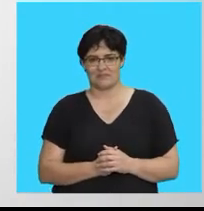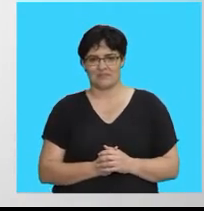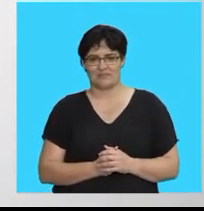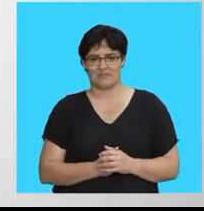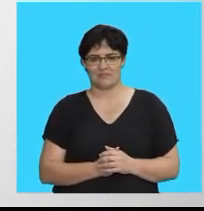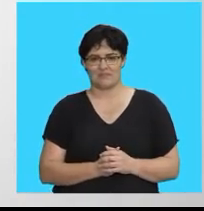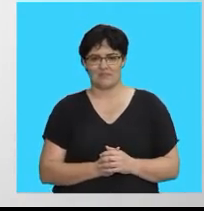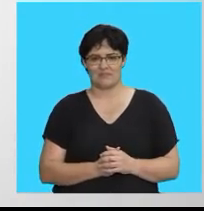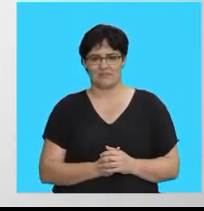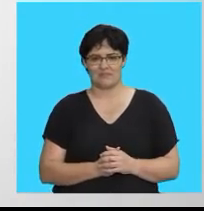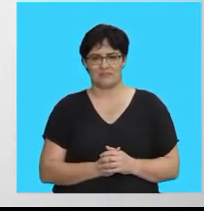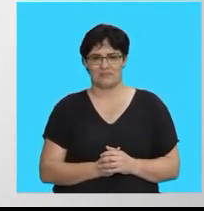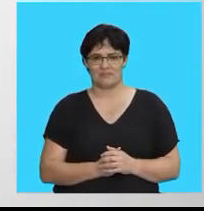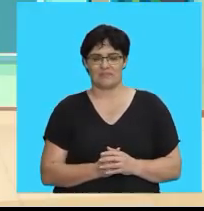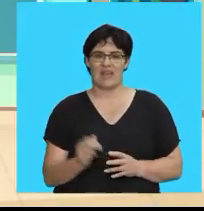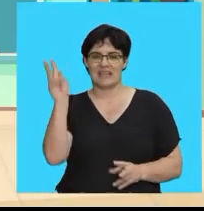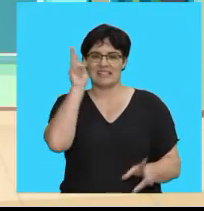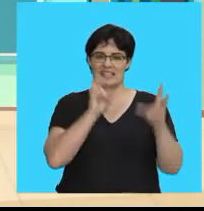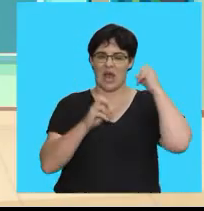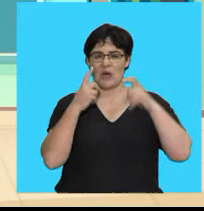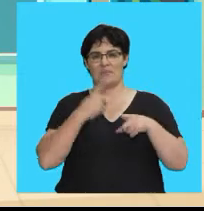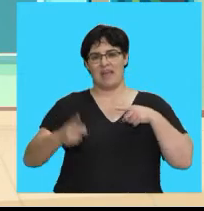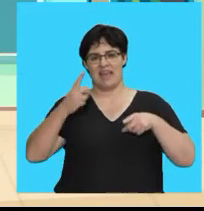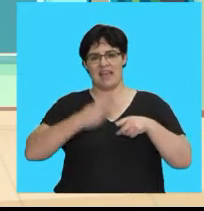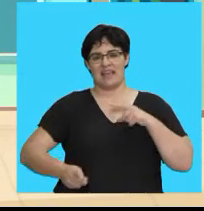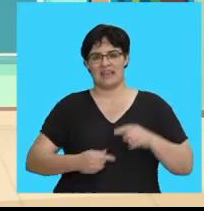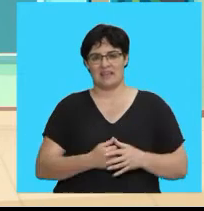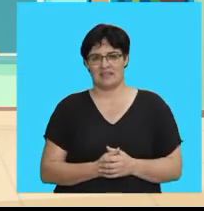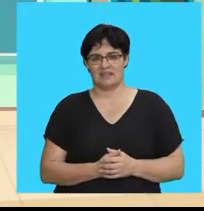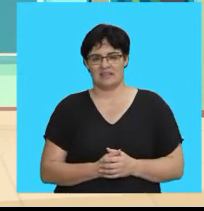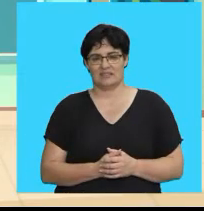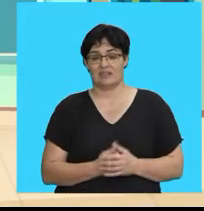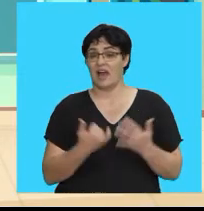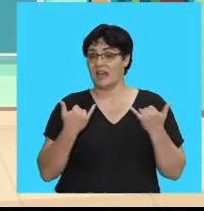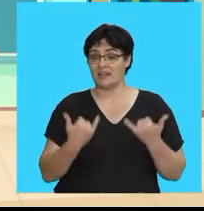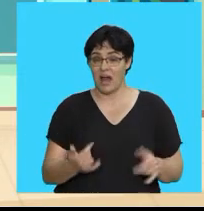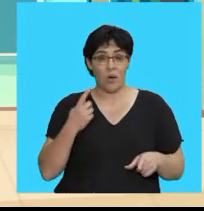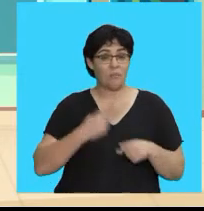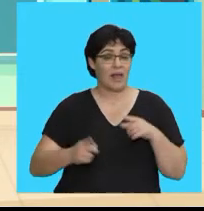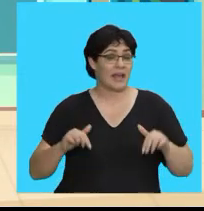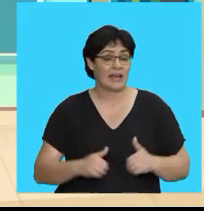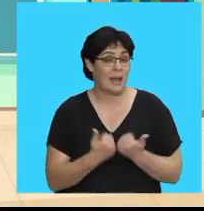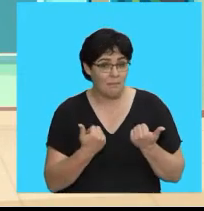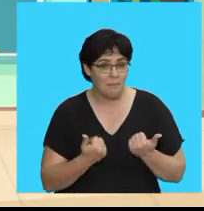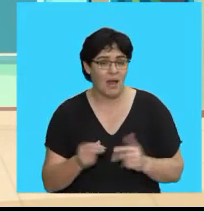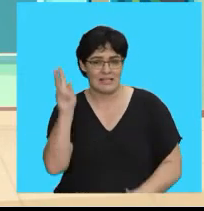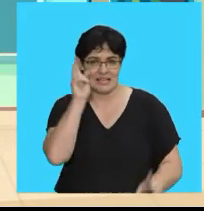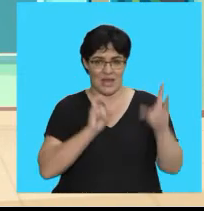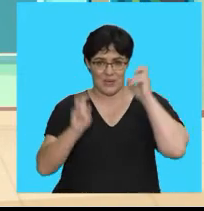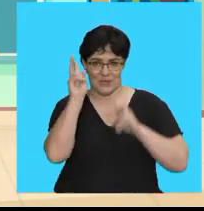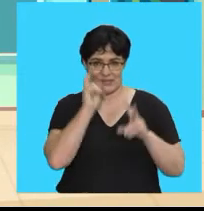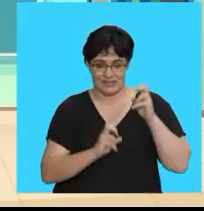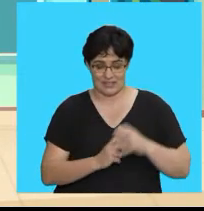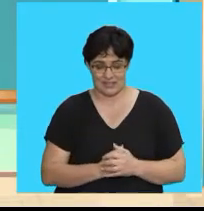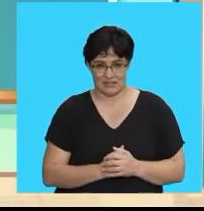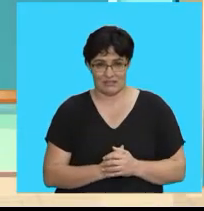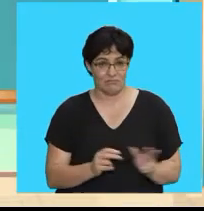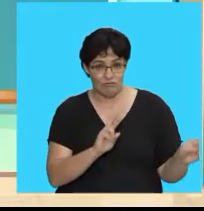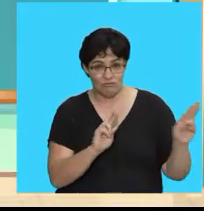Sound play We are going to play a game with sounds Get ready